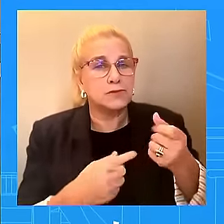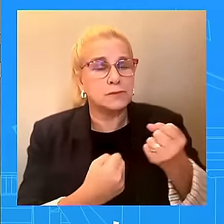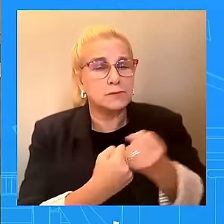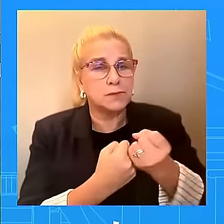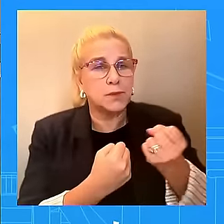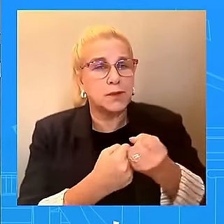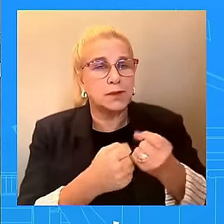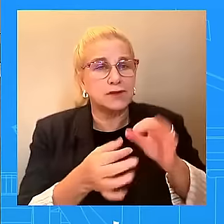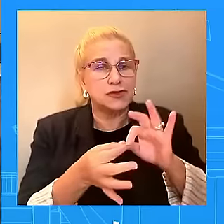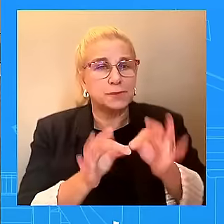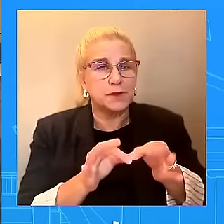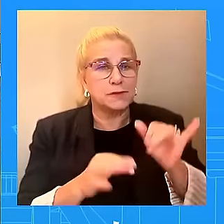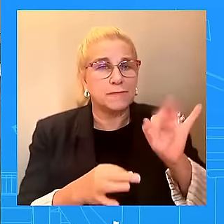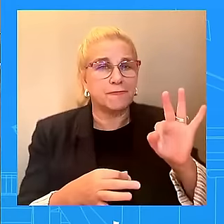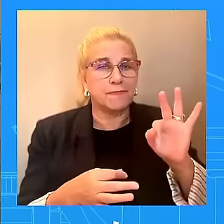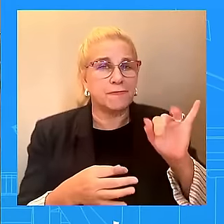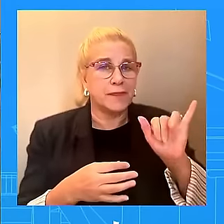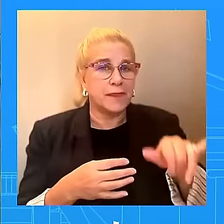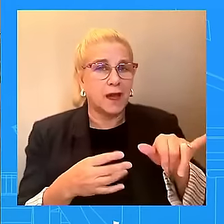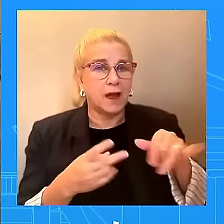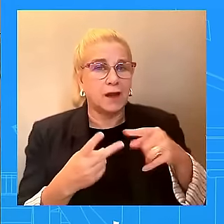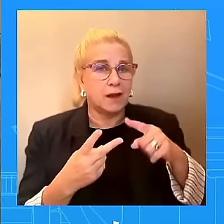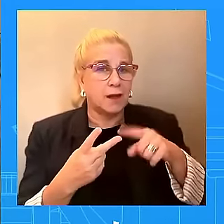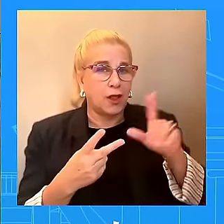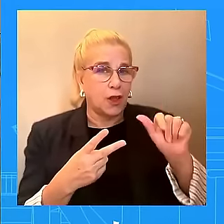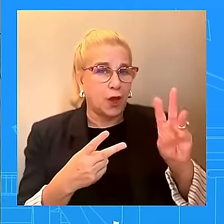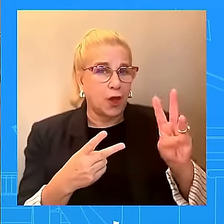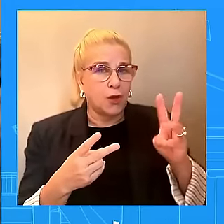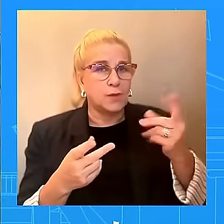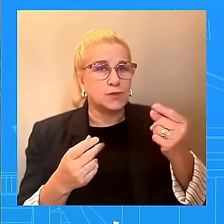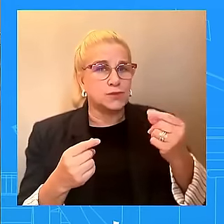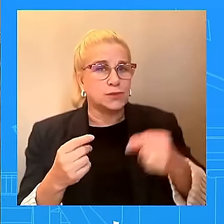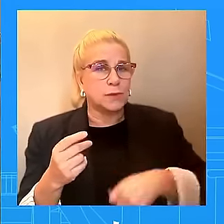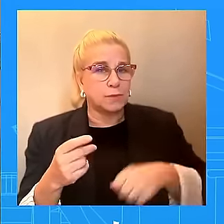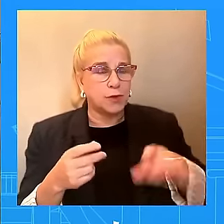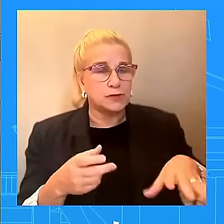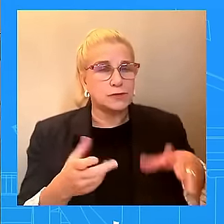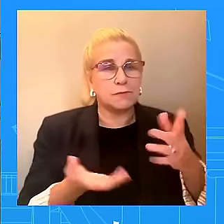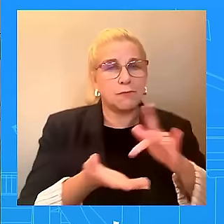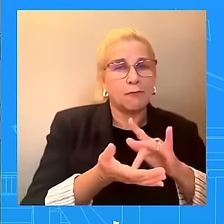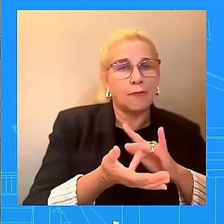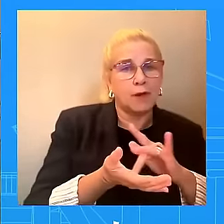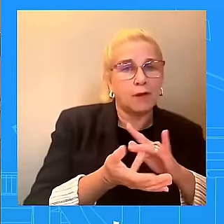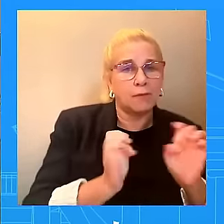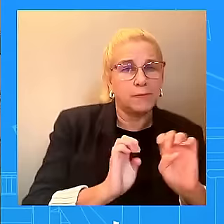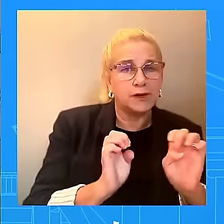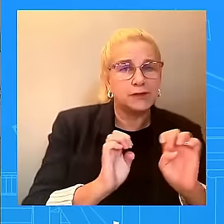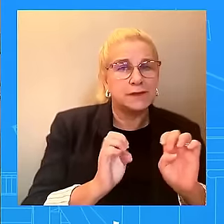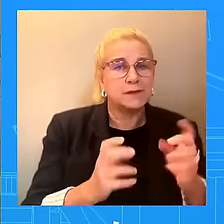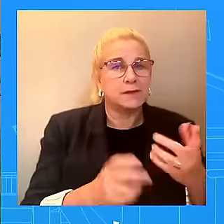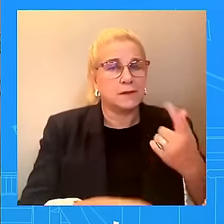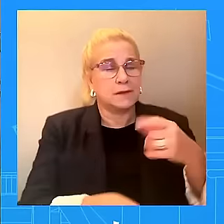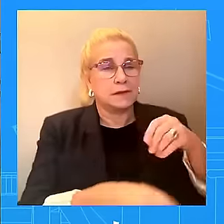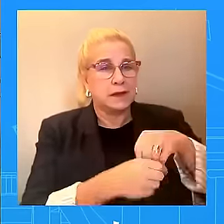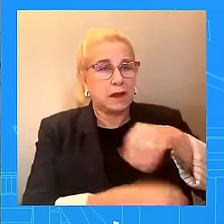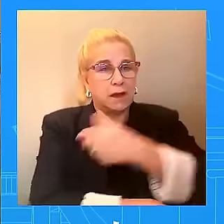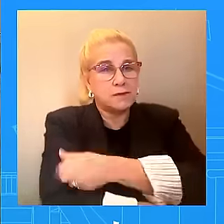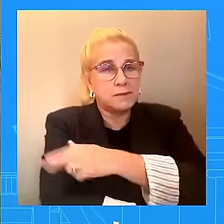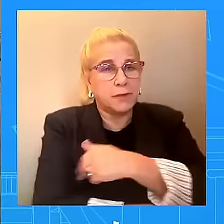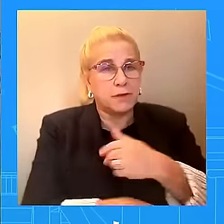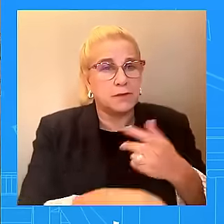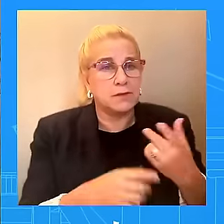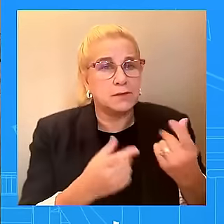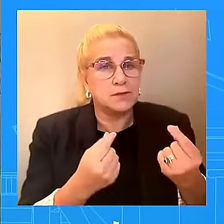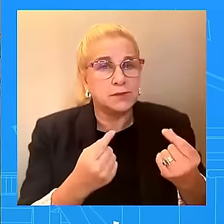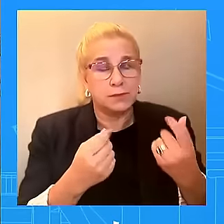emergencies, particularly for hospitals that patients have reported that's not happening. Can you talk about the administration's